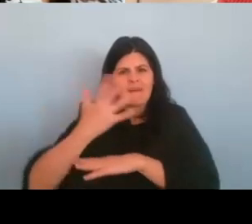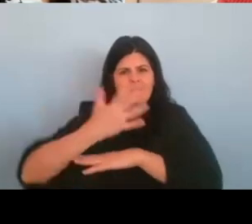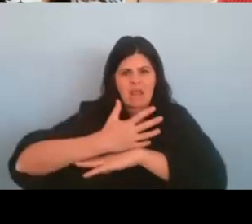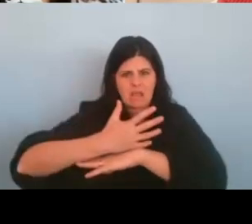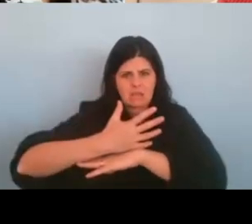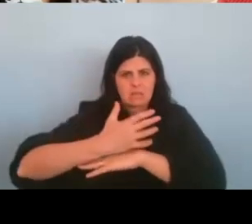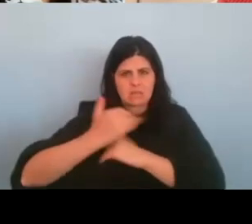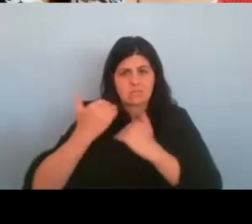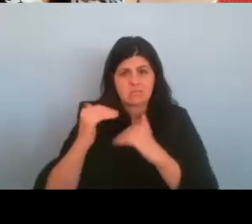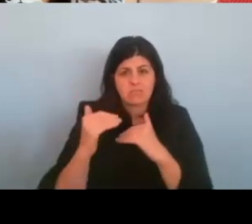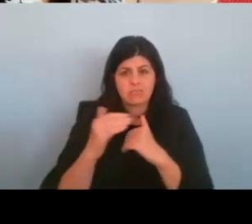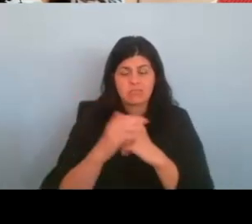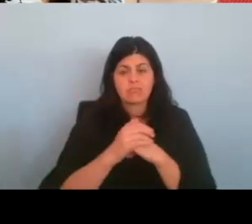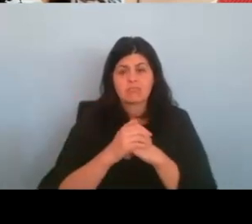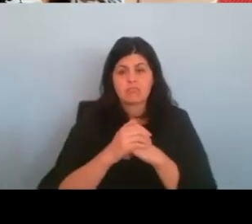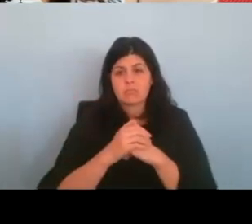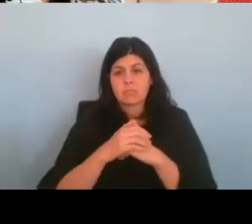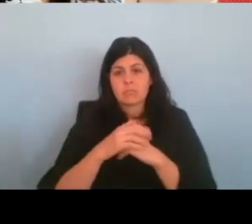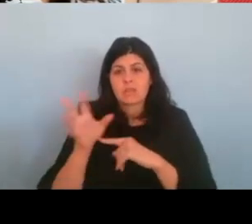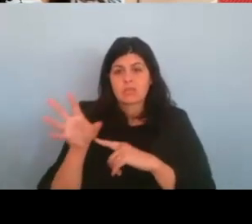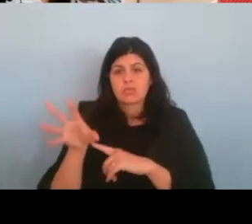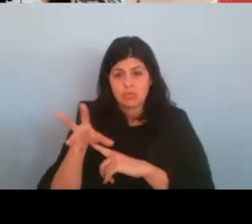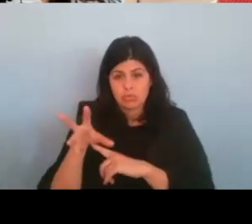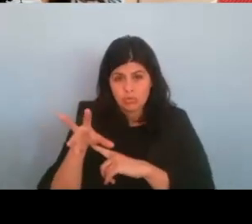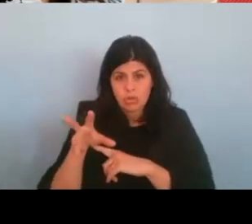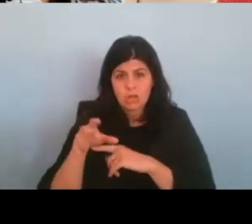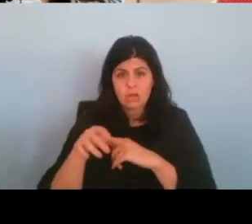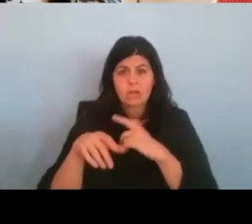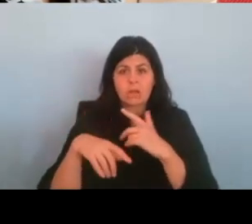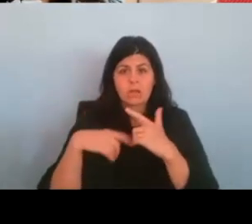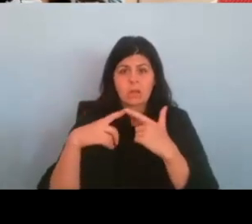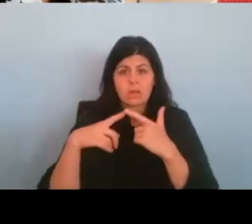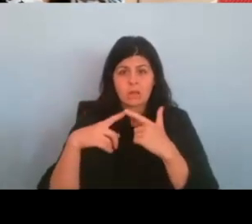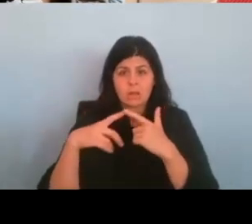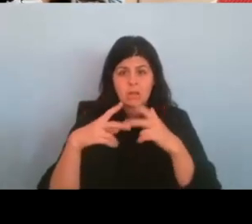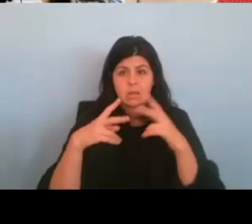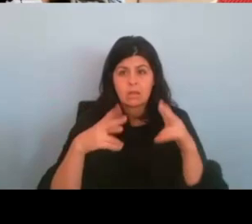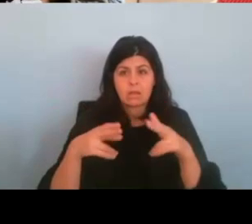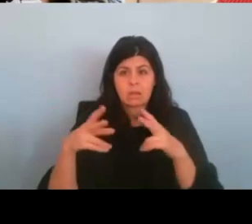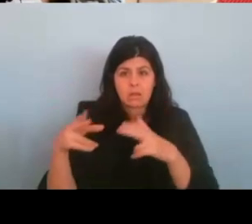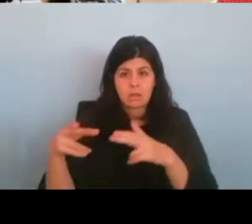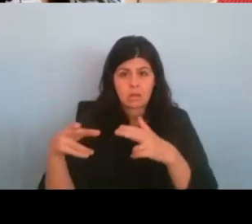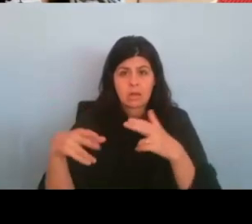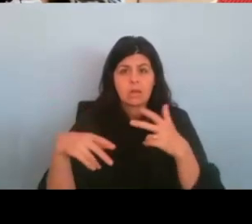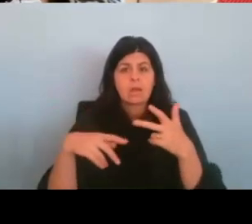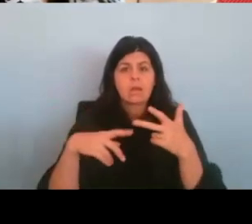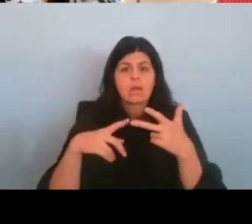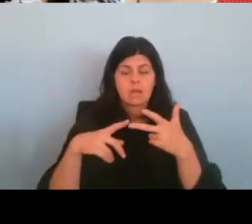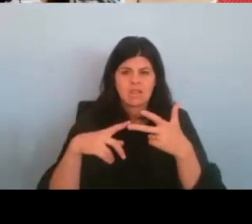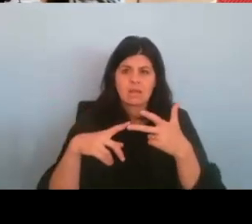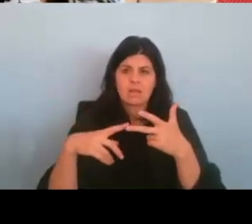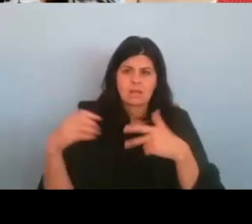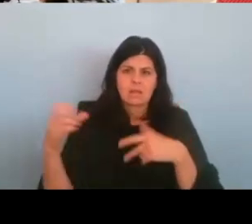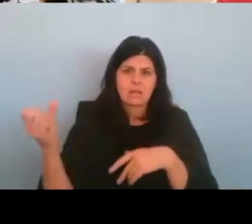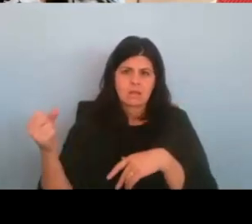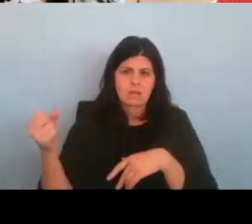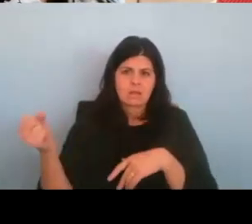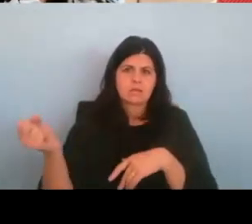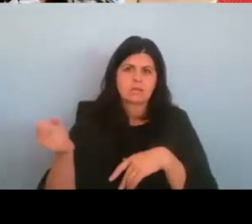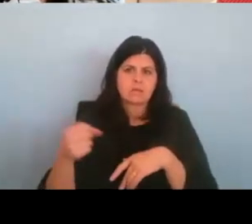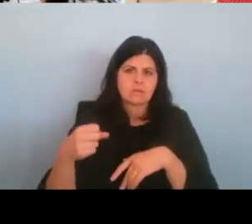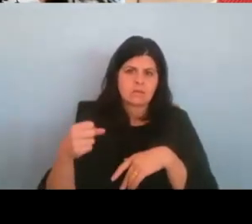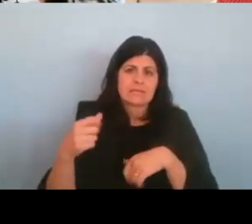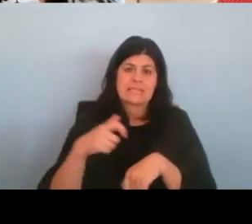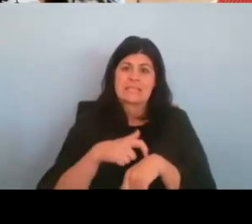that's like shooting and then editing. Yeah. then, right. It's, it's, it's a time